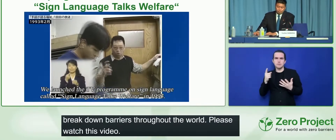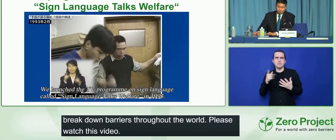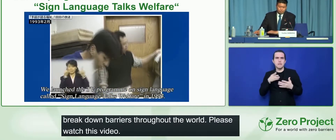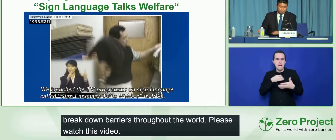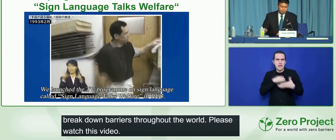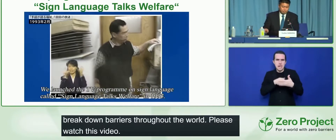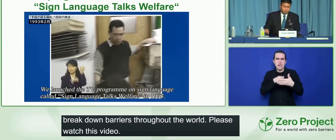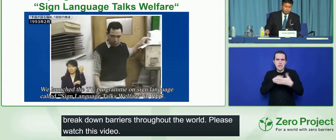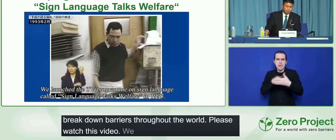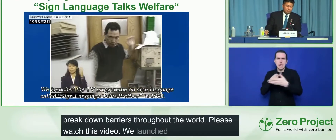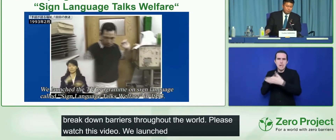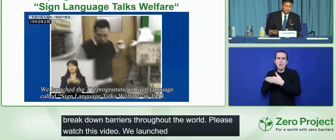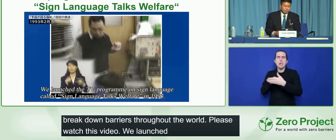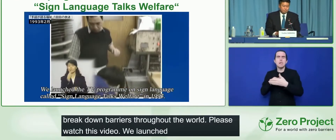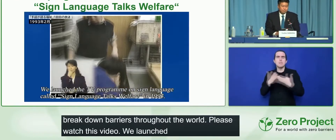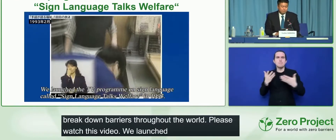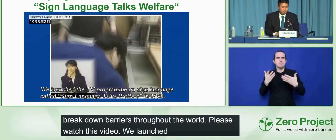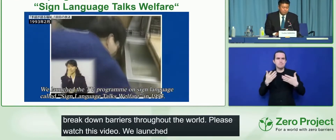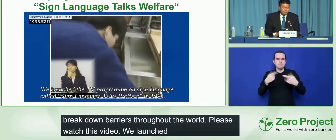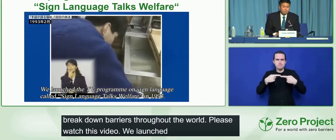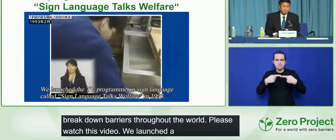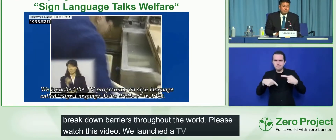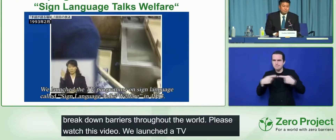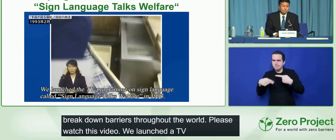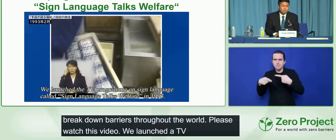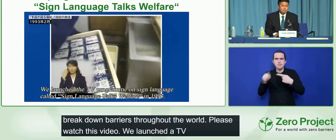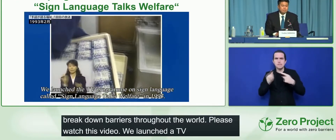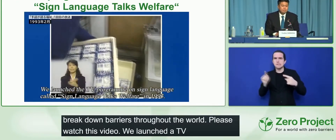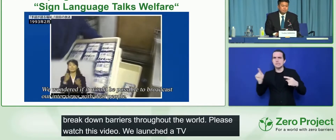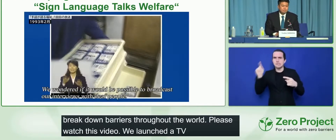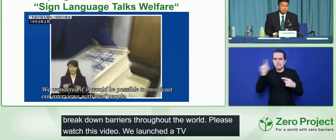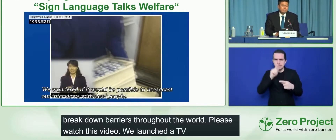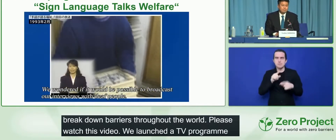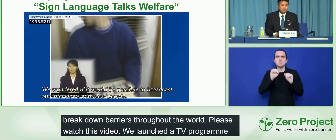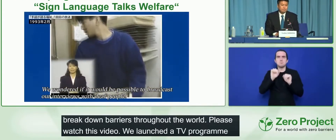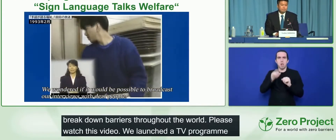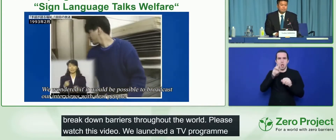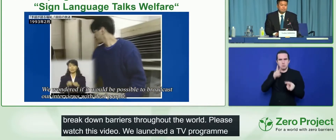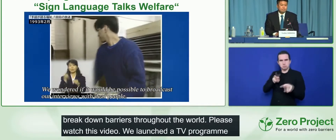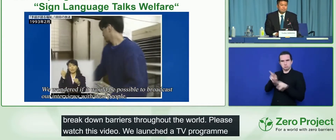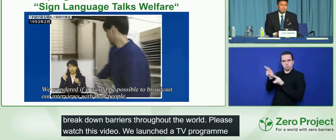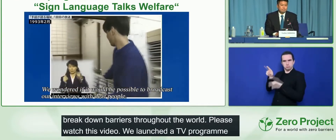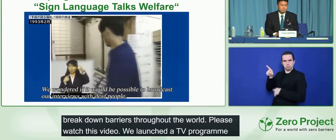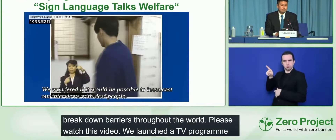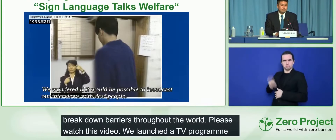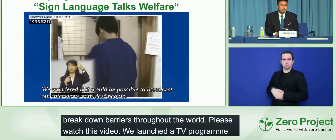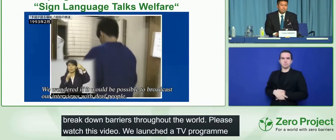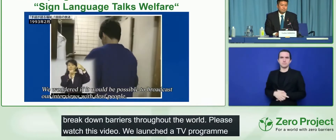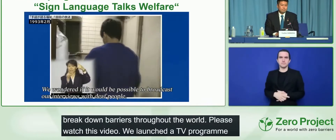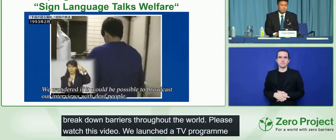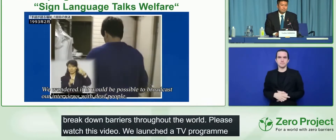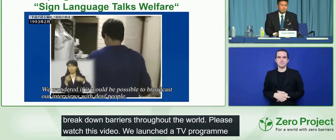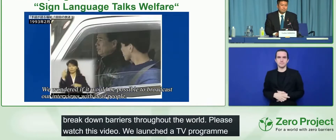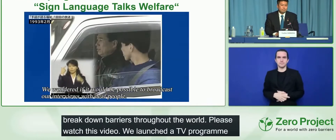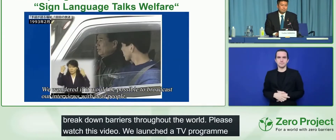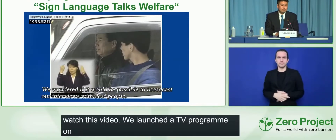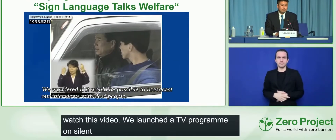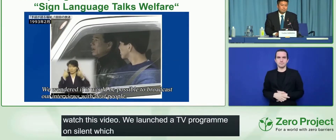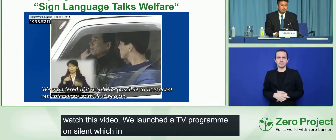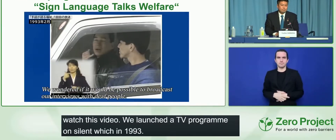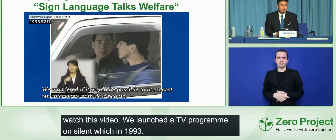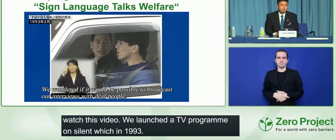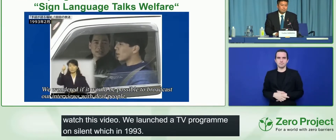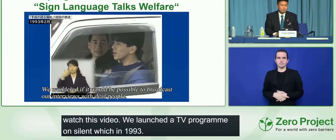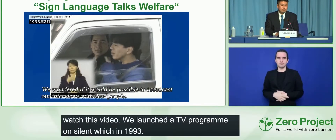Welfare, in 1993. We wondered if it would be possible to broadcast